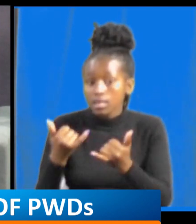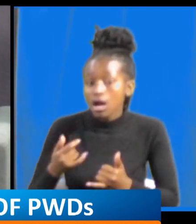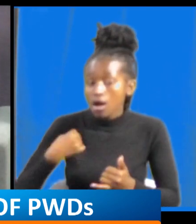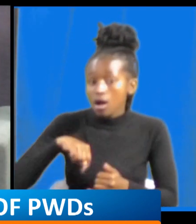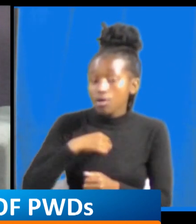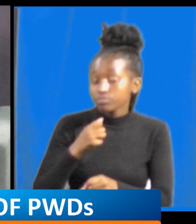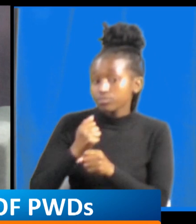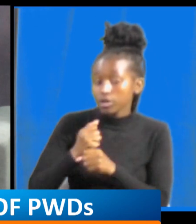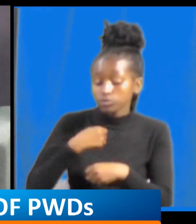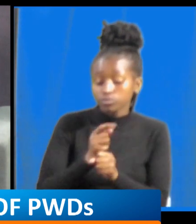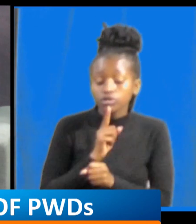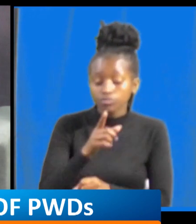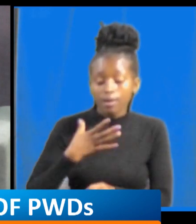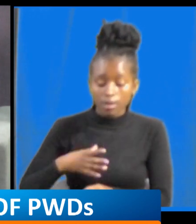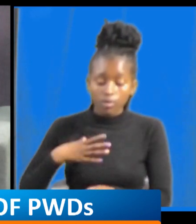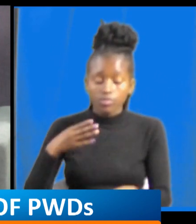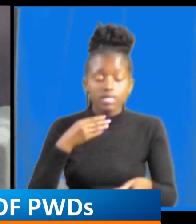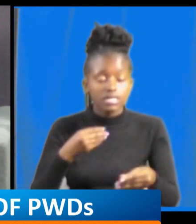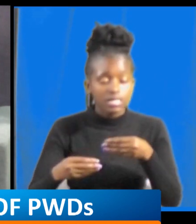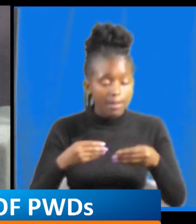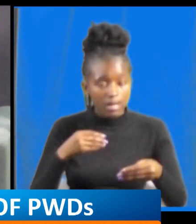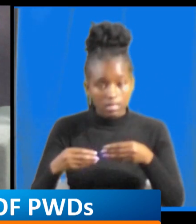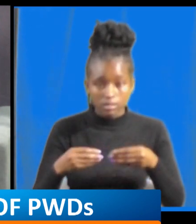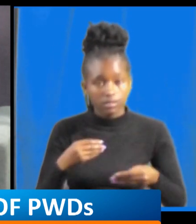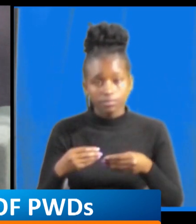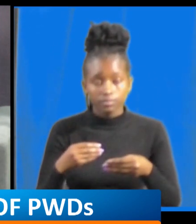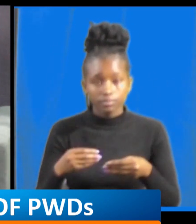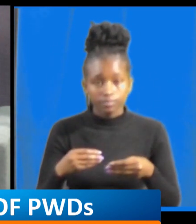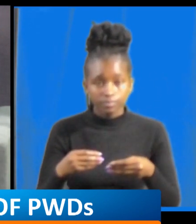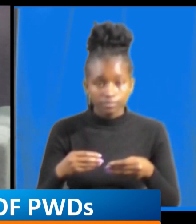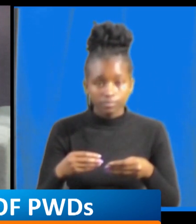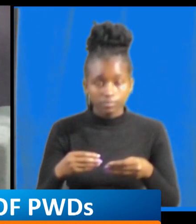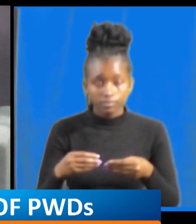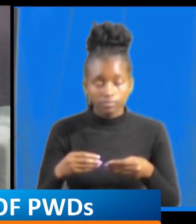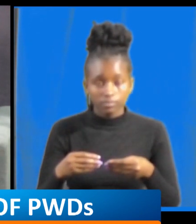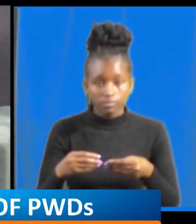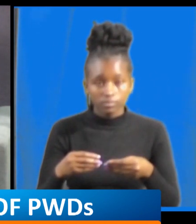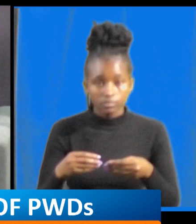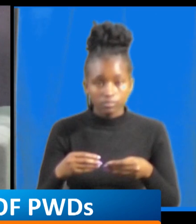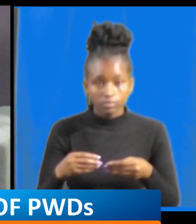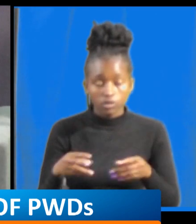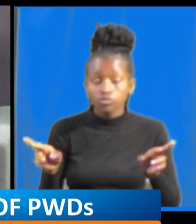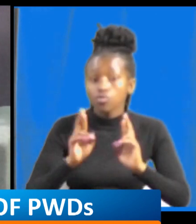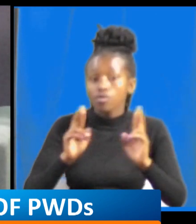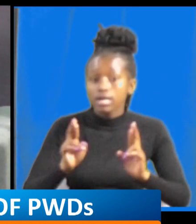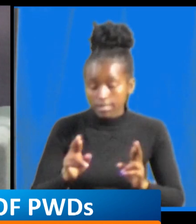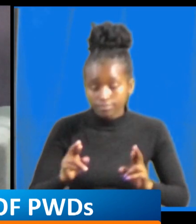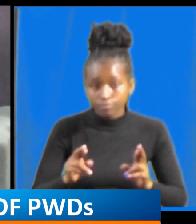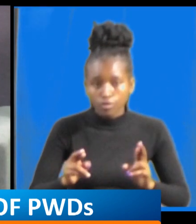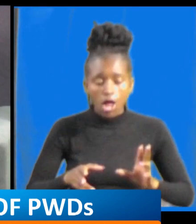ensure that we people living with disabilities are able to co-exist in the